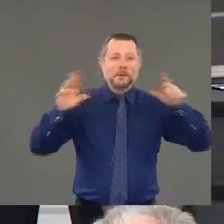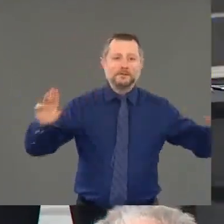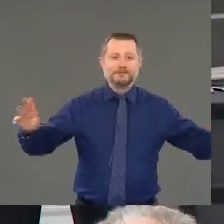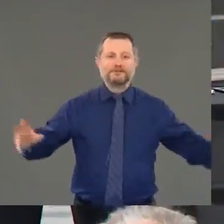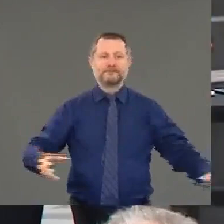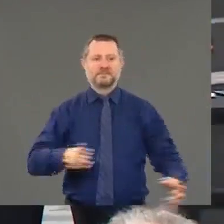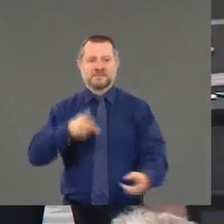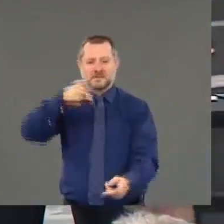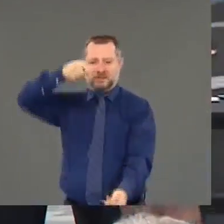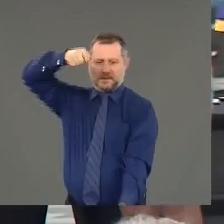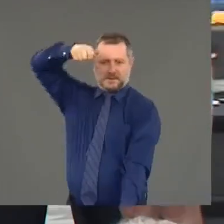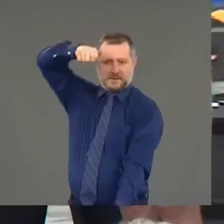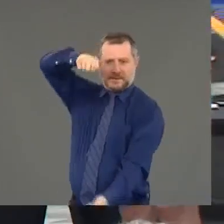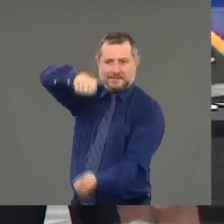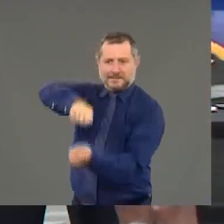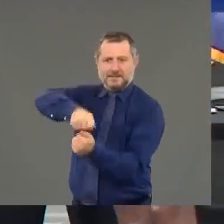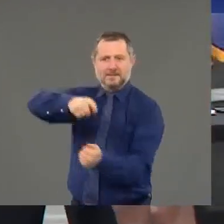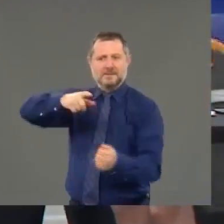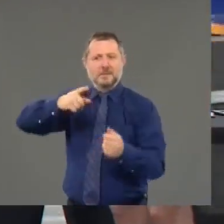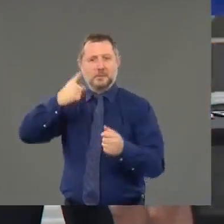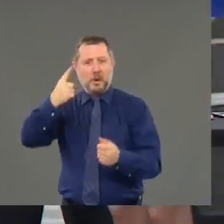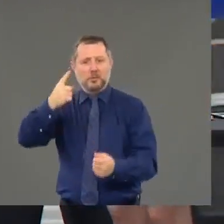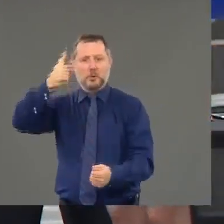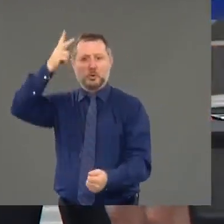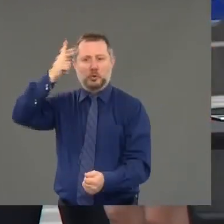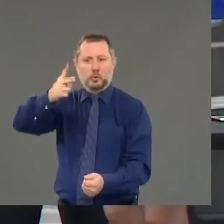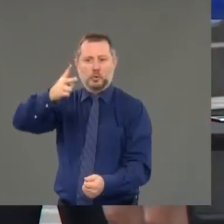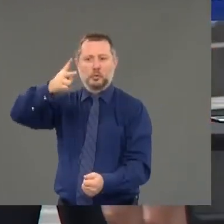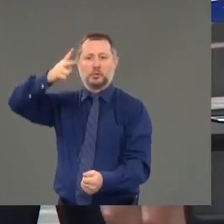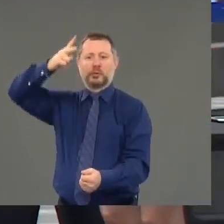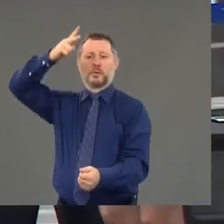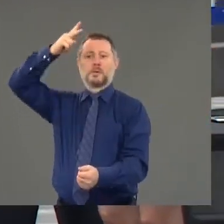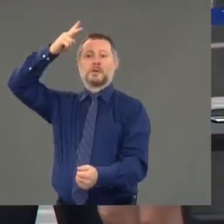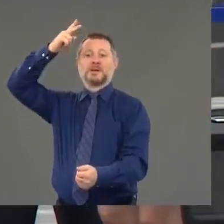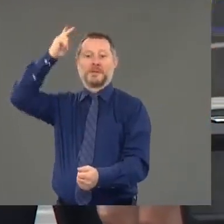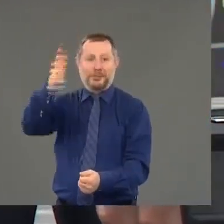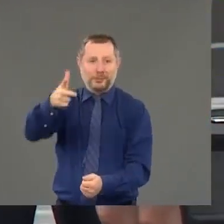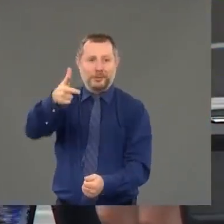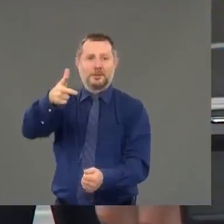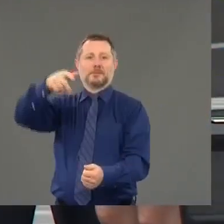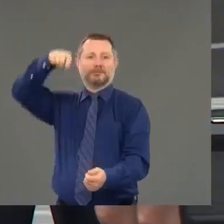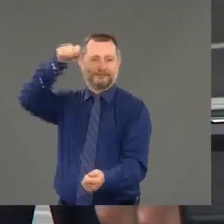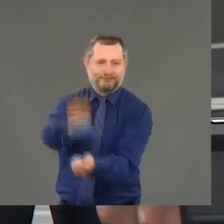Okay, on three, one, two, three.